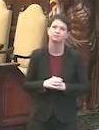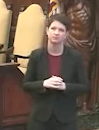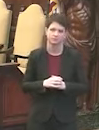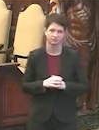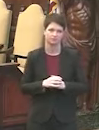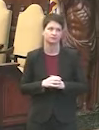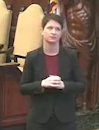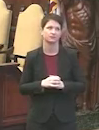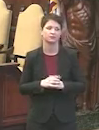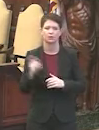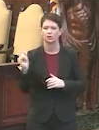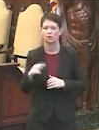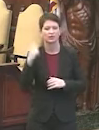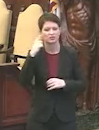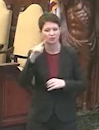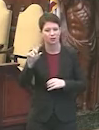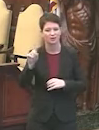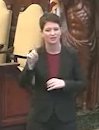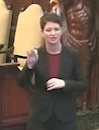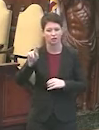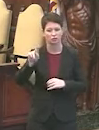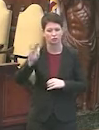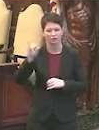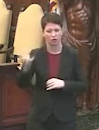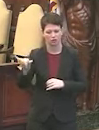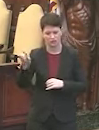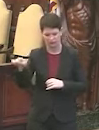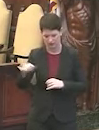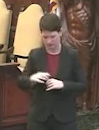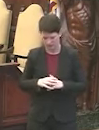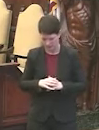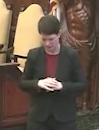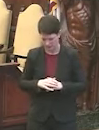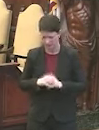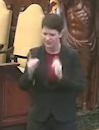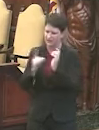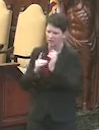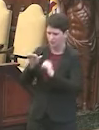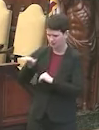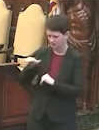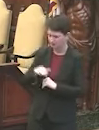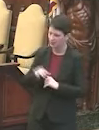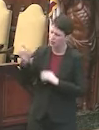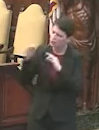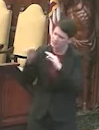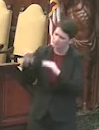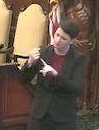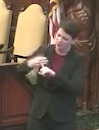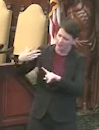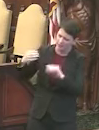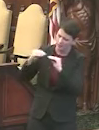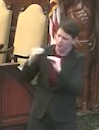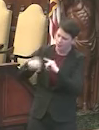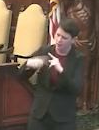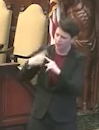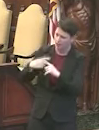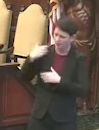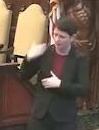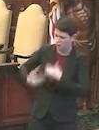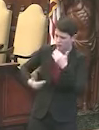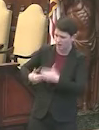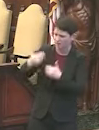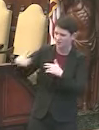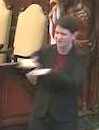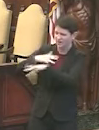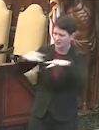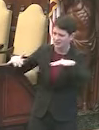Yes, this question is for Dr. Farley. Dr. Farley, can you explain a little bit more about the process of